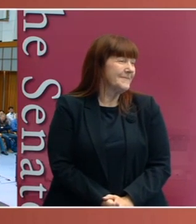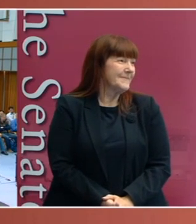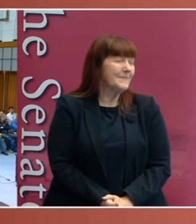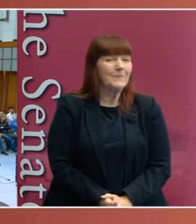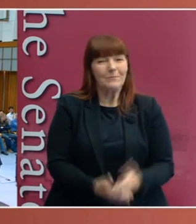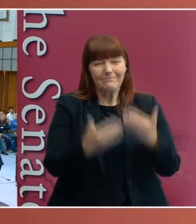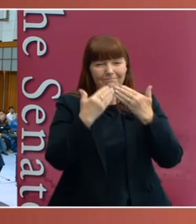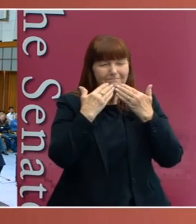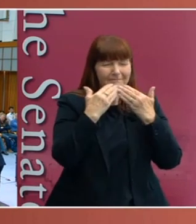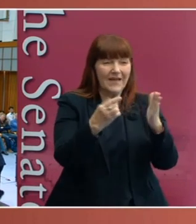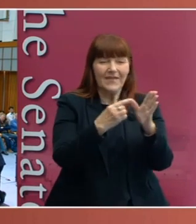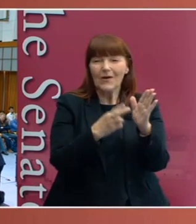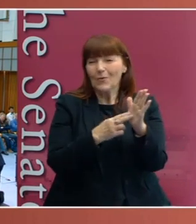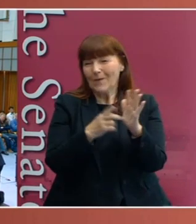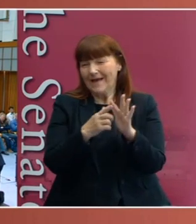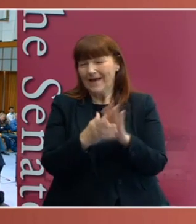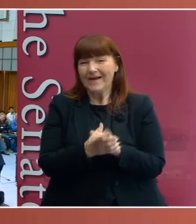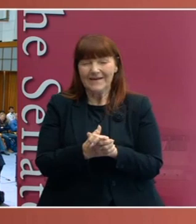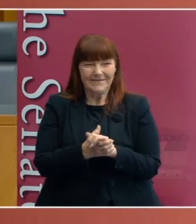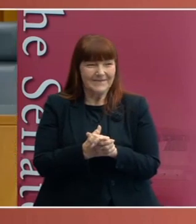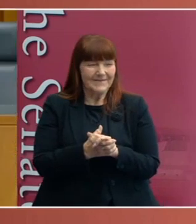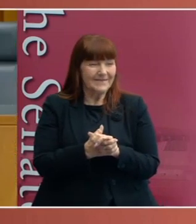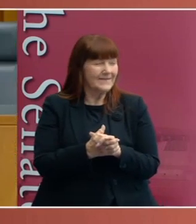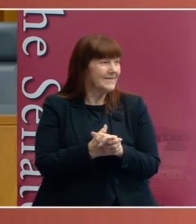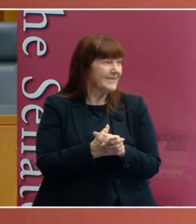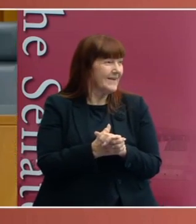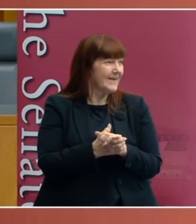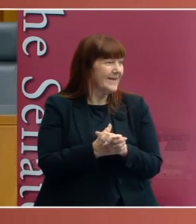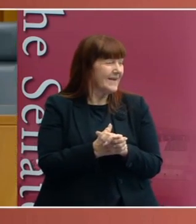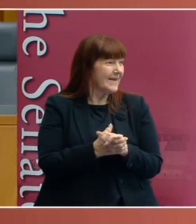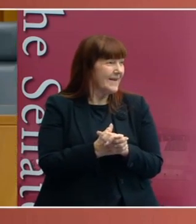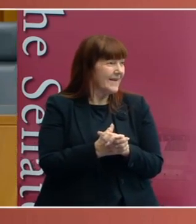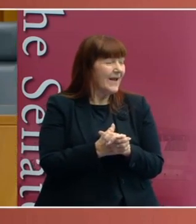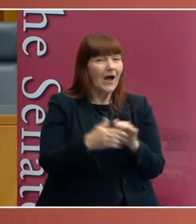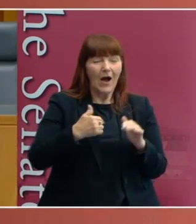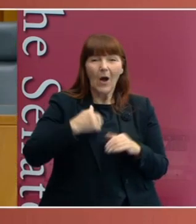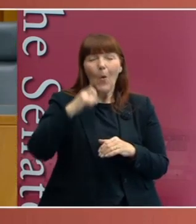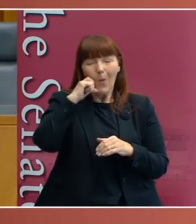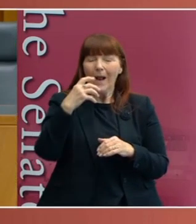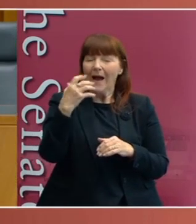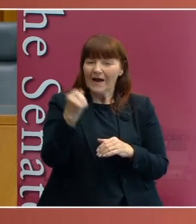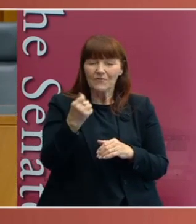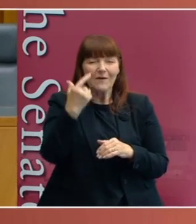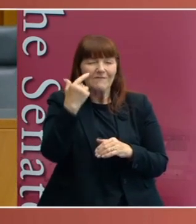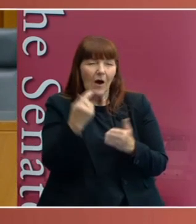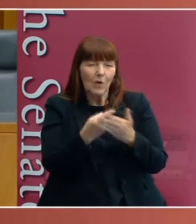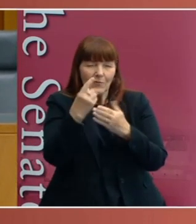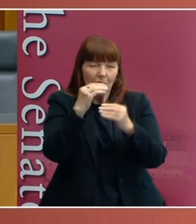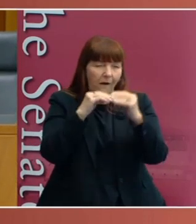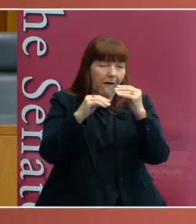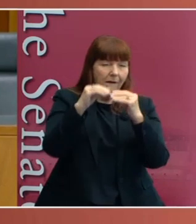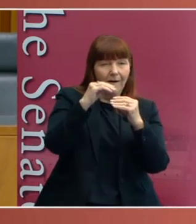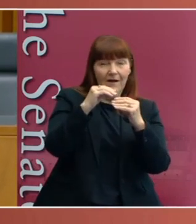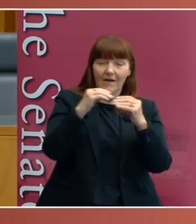Thank you, Anne. Yes, I'm going to have to find an opportunity to work that line. The High